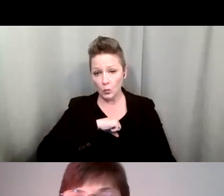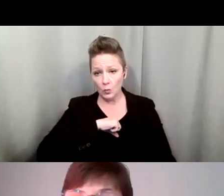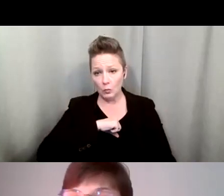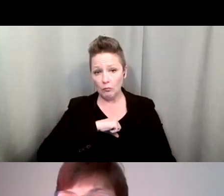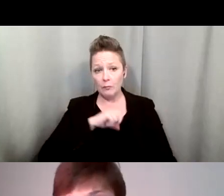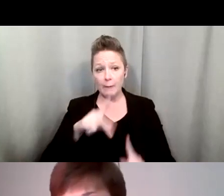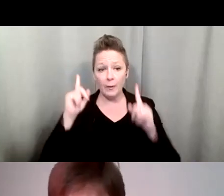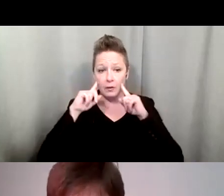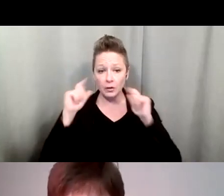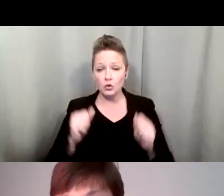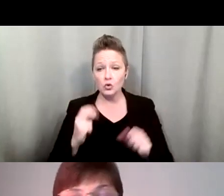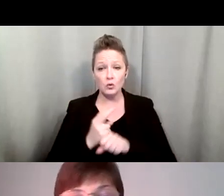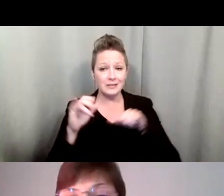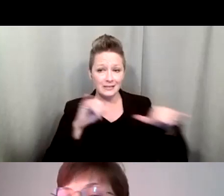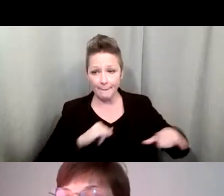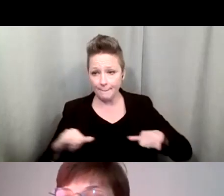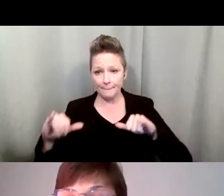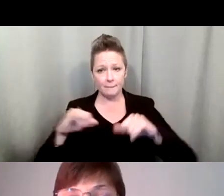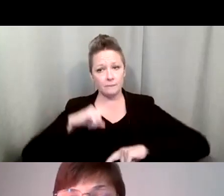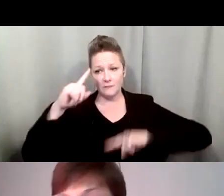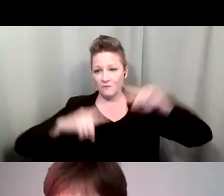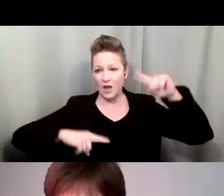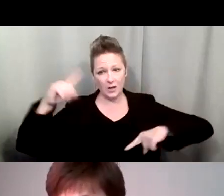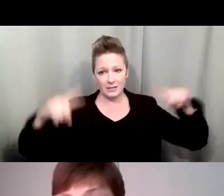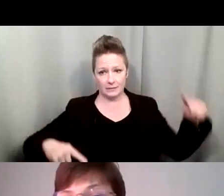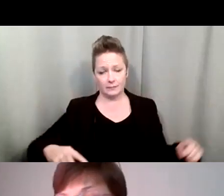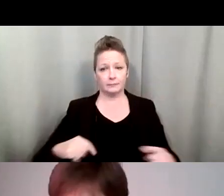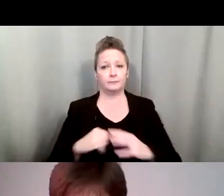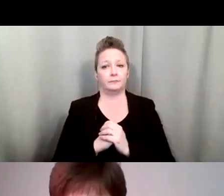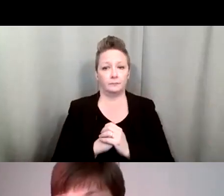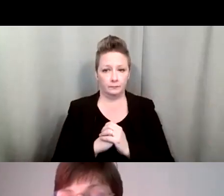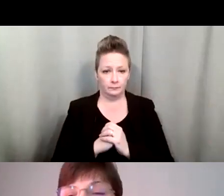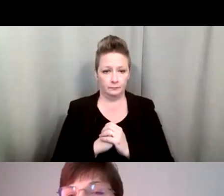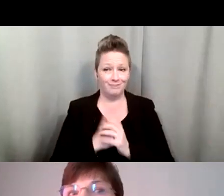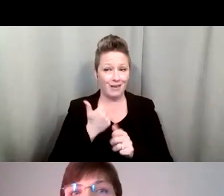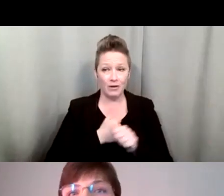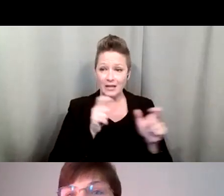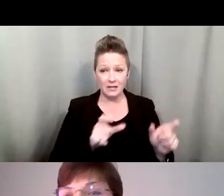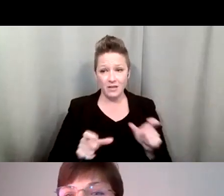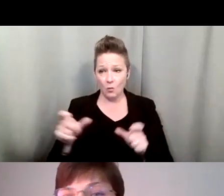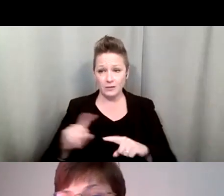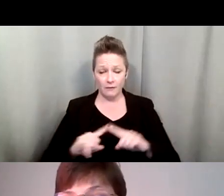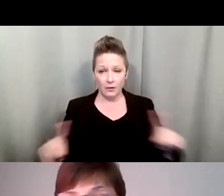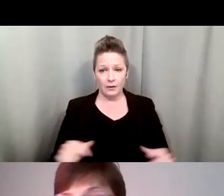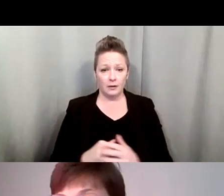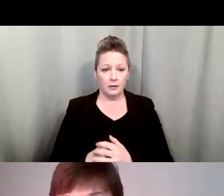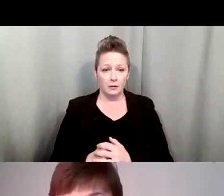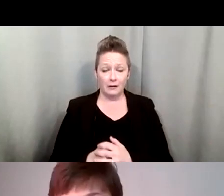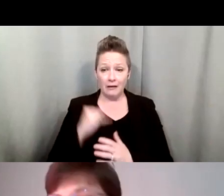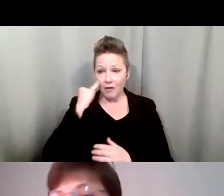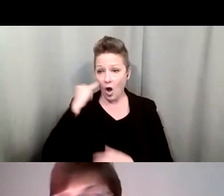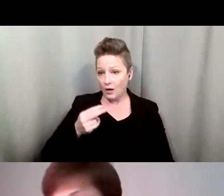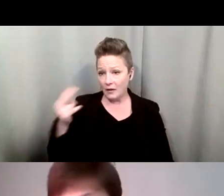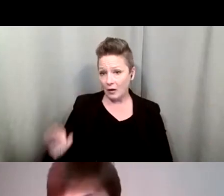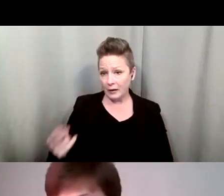use the same mode of communication. It varies from one person to another. It's individual. So if someone who is hard of hearing, he doesn't know sign